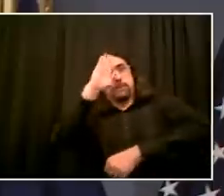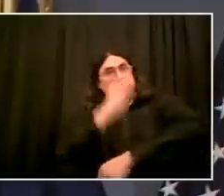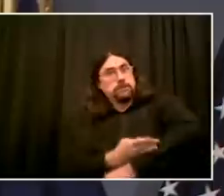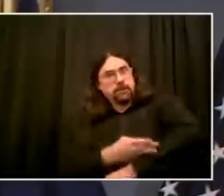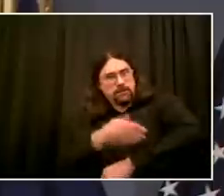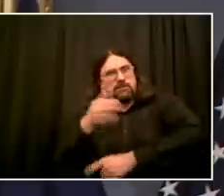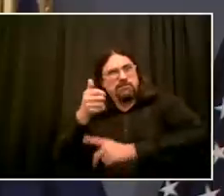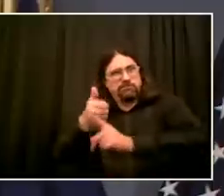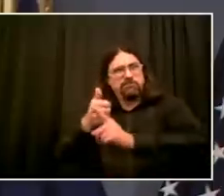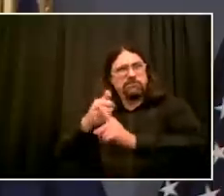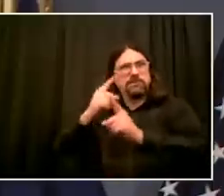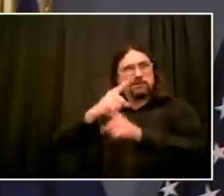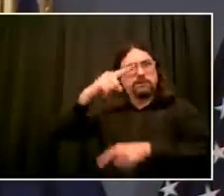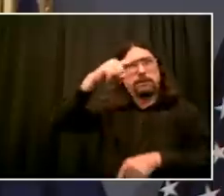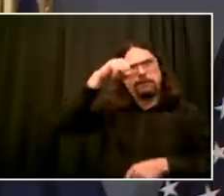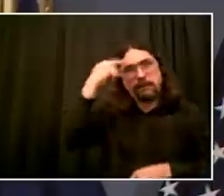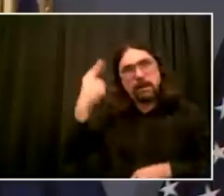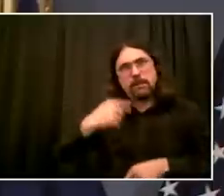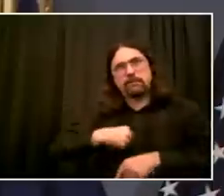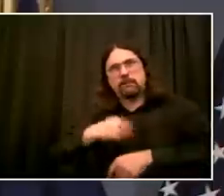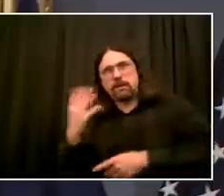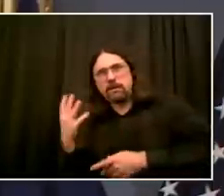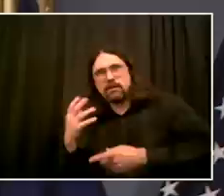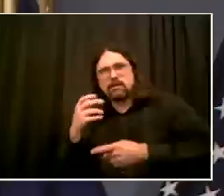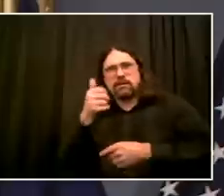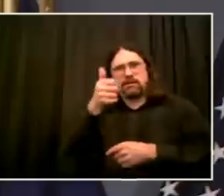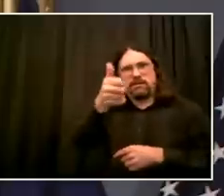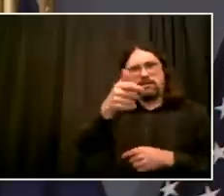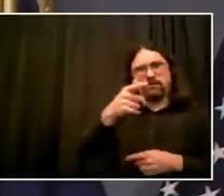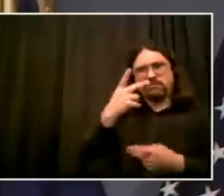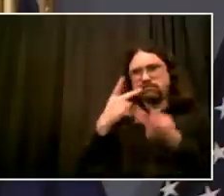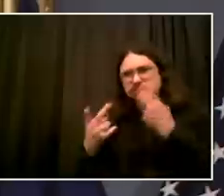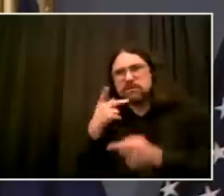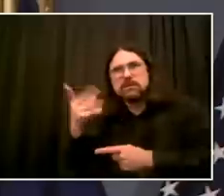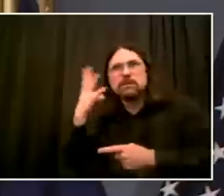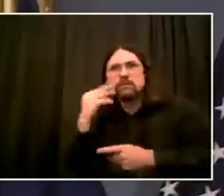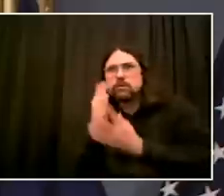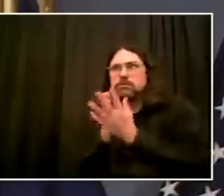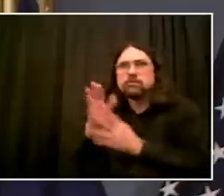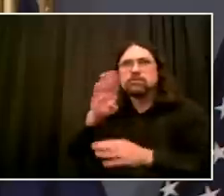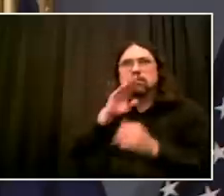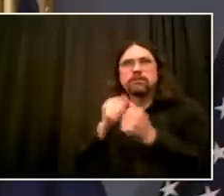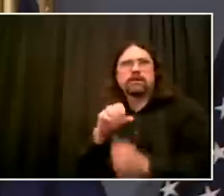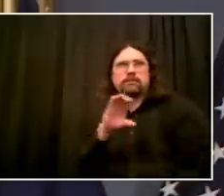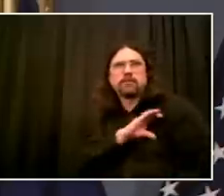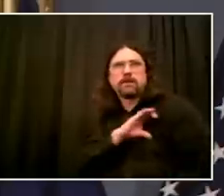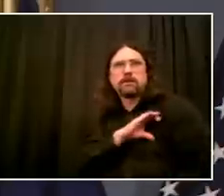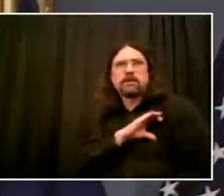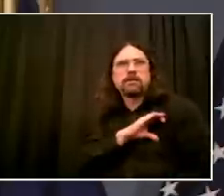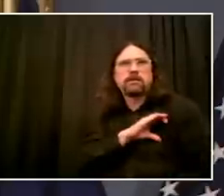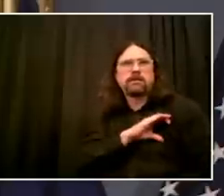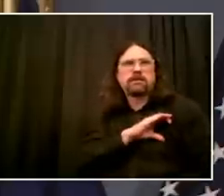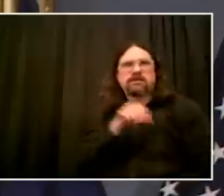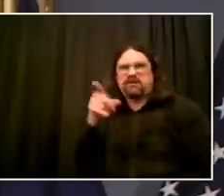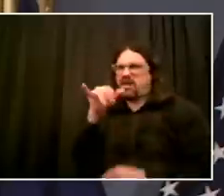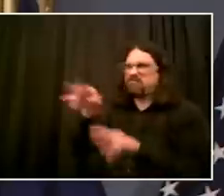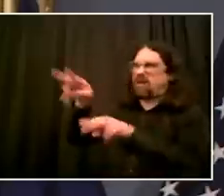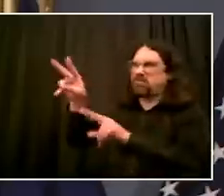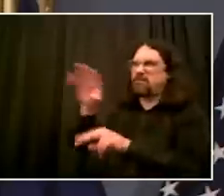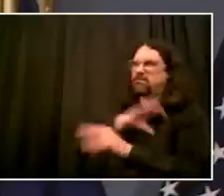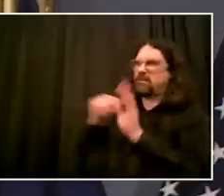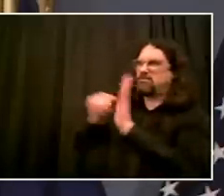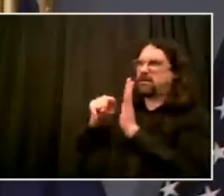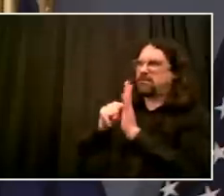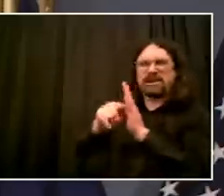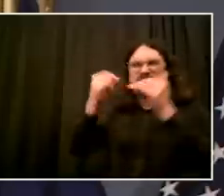respectfully, I'm just not going to buy into the construct of so many questions I get that some people say or critics say or whatever. I will listen. I will